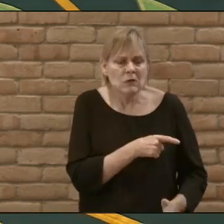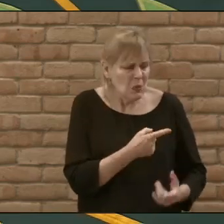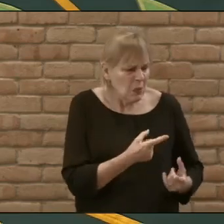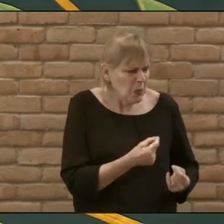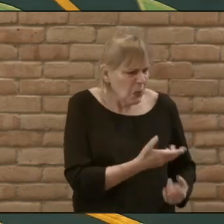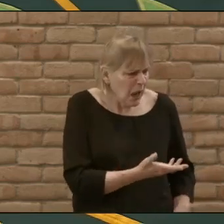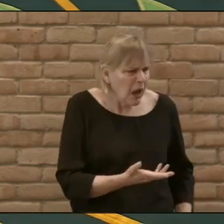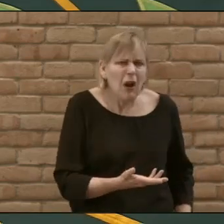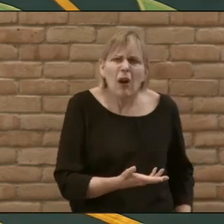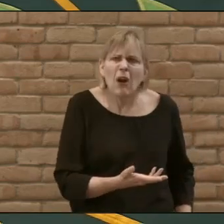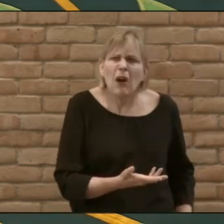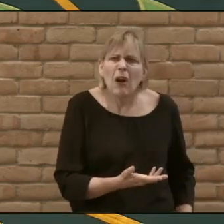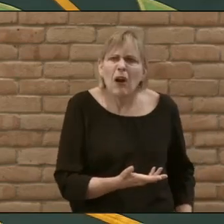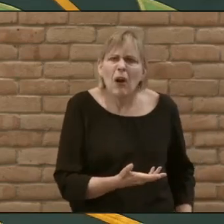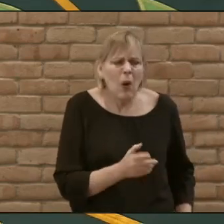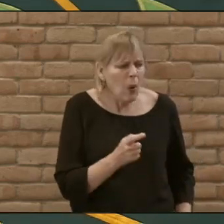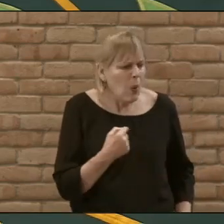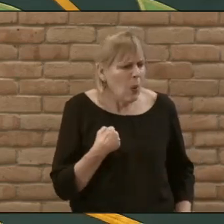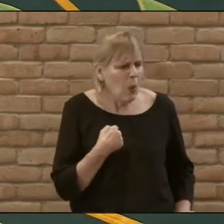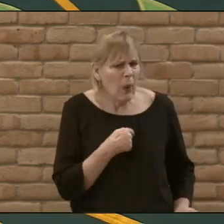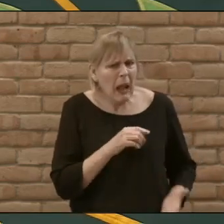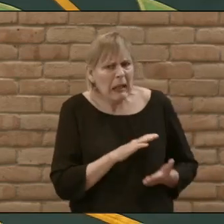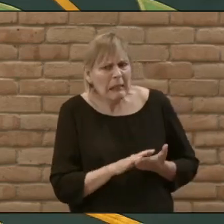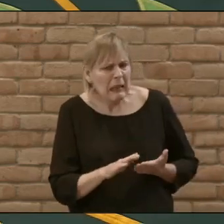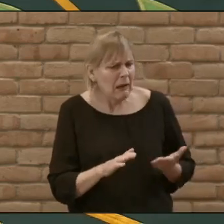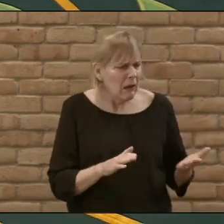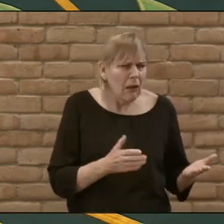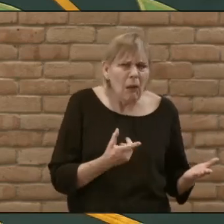doing here we're all unclean now